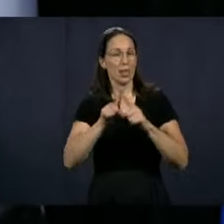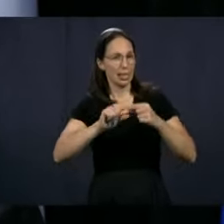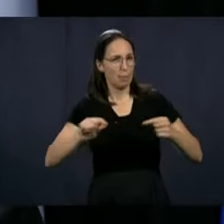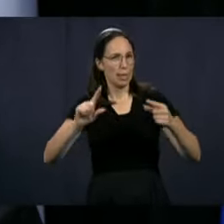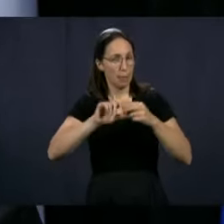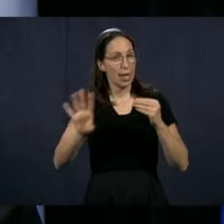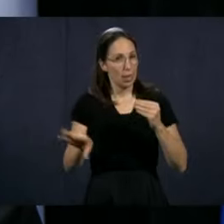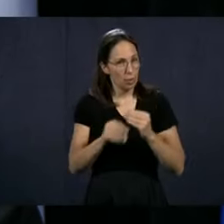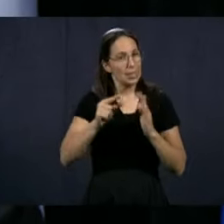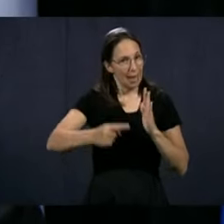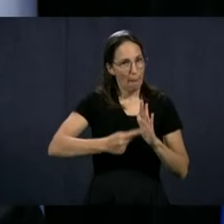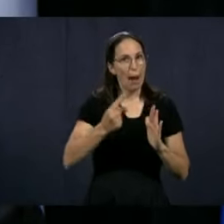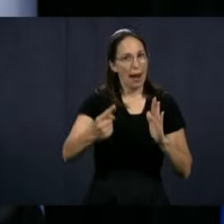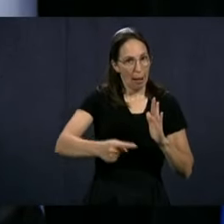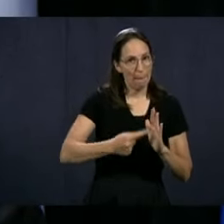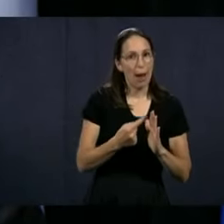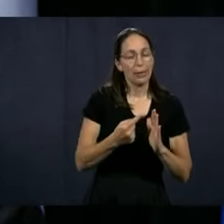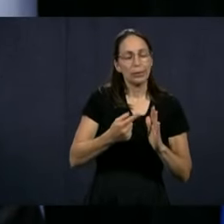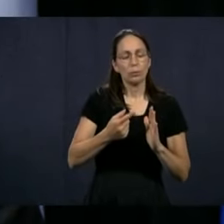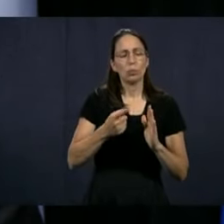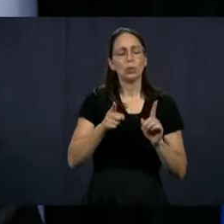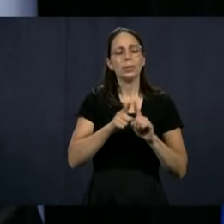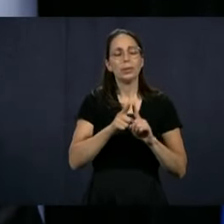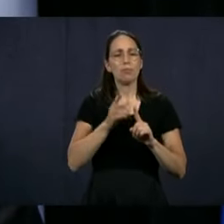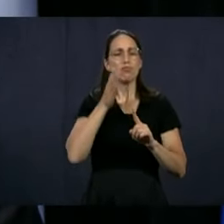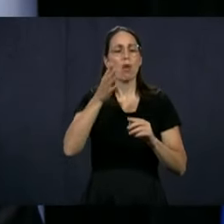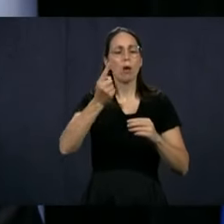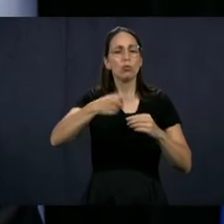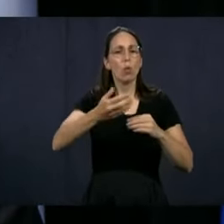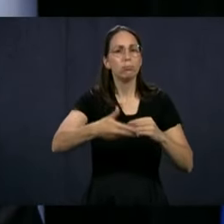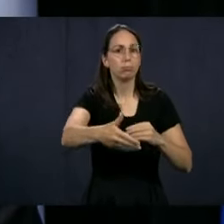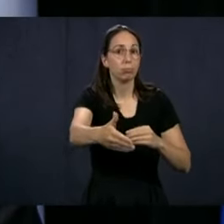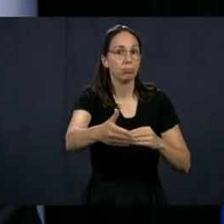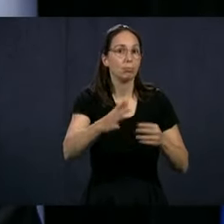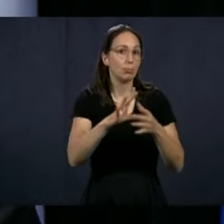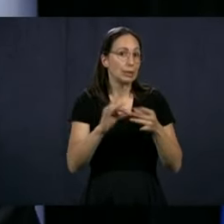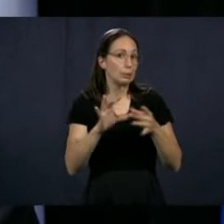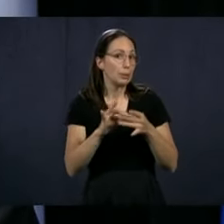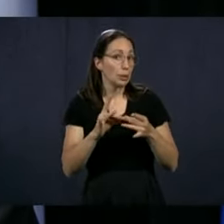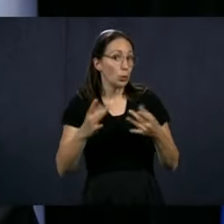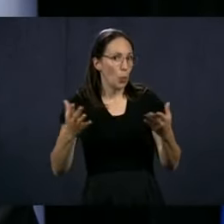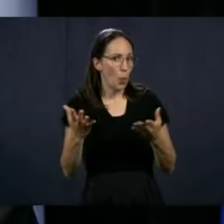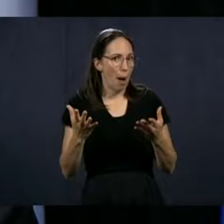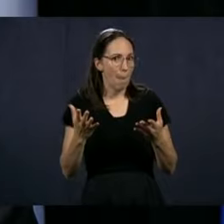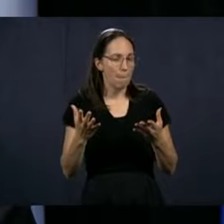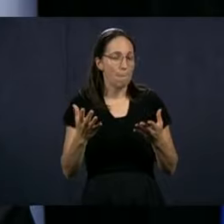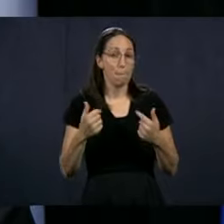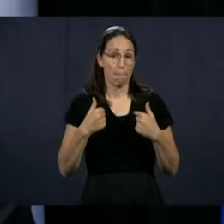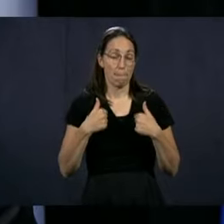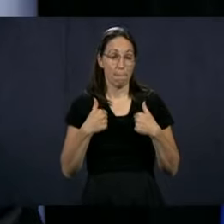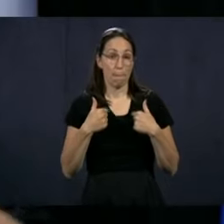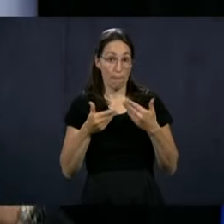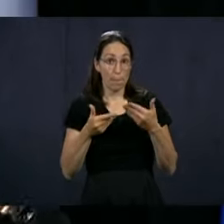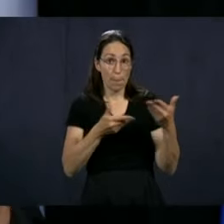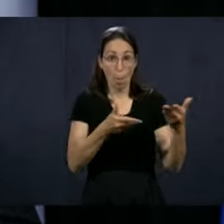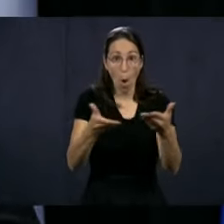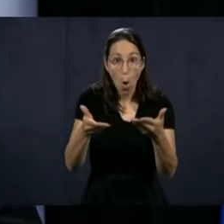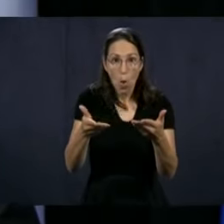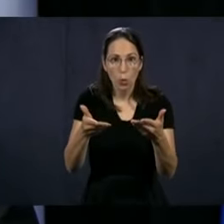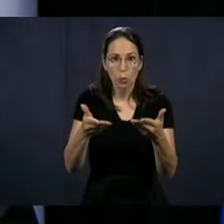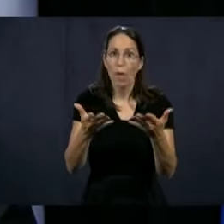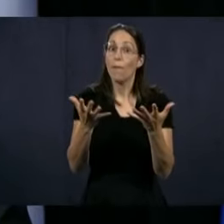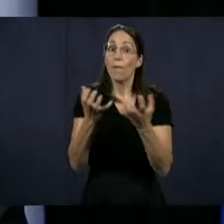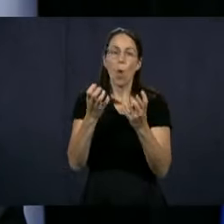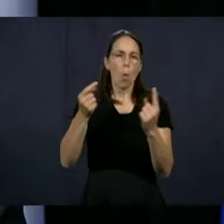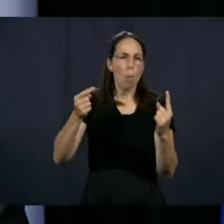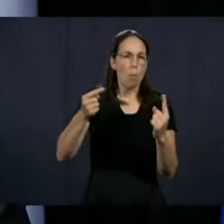So, of course, I want to come back to, and I will be doing it over the course of the next few days, on the proposal that we